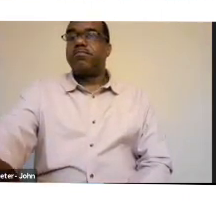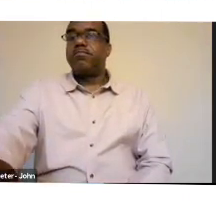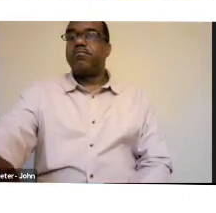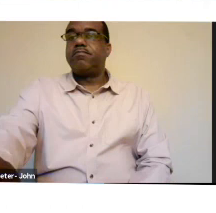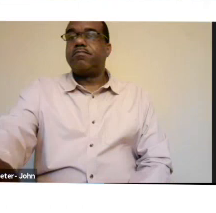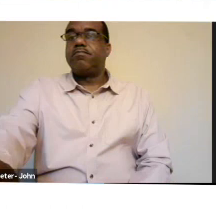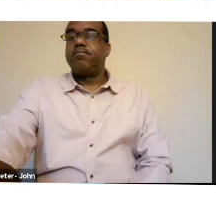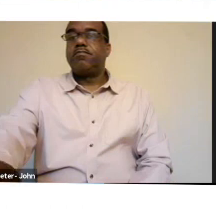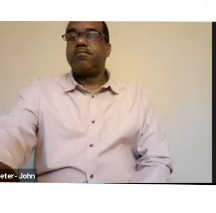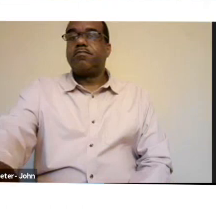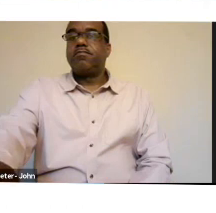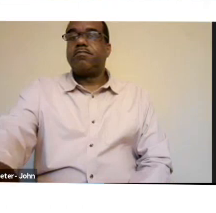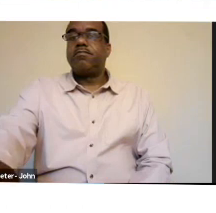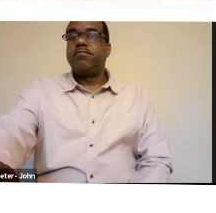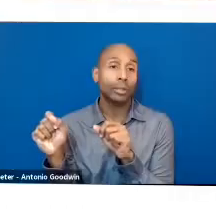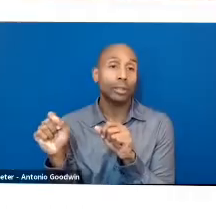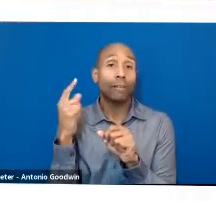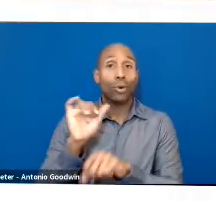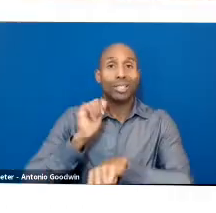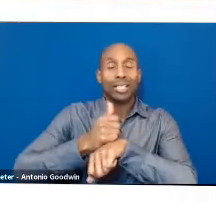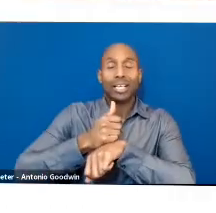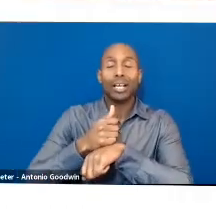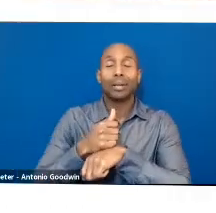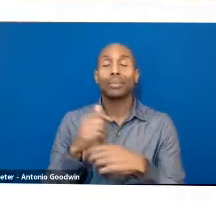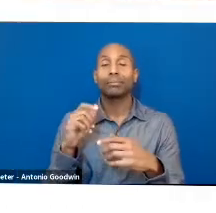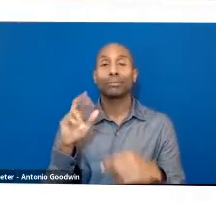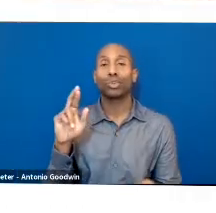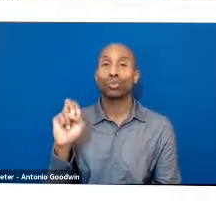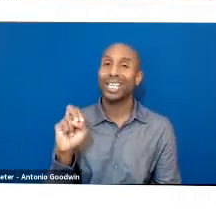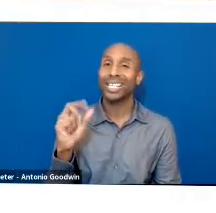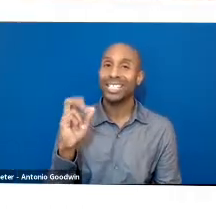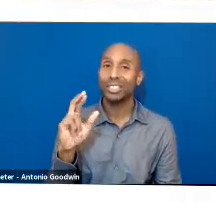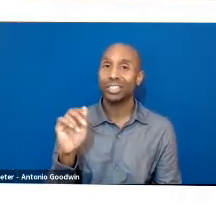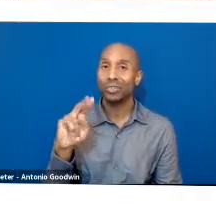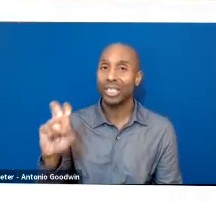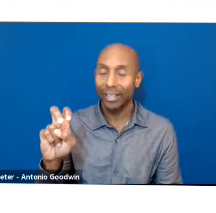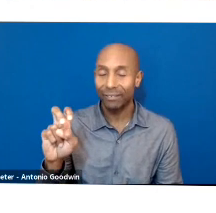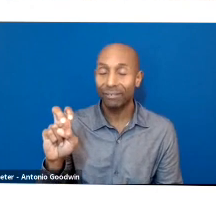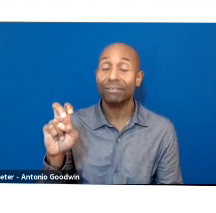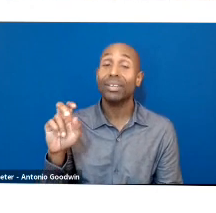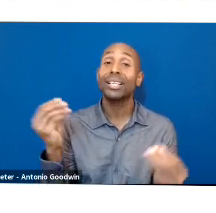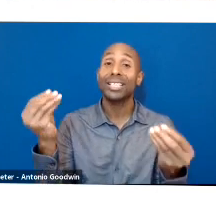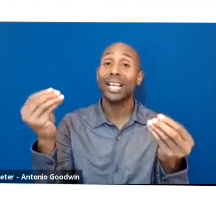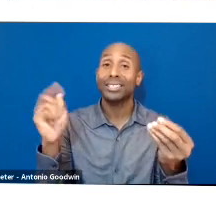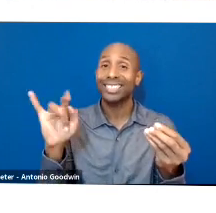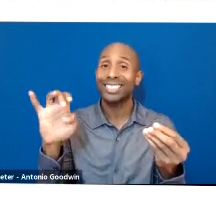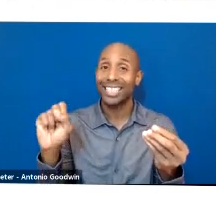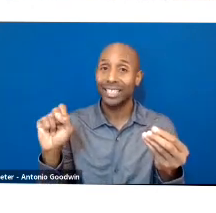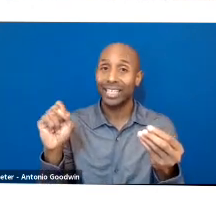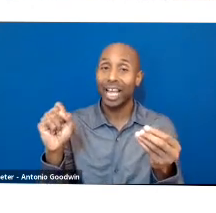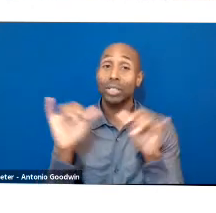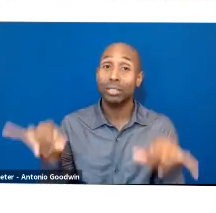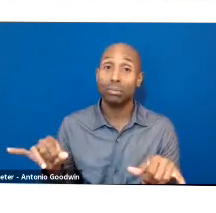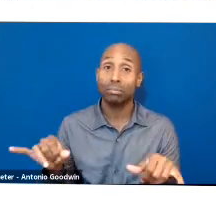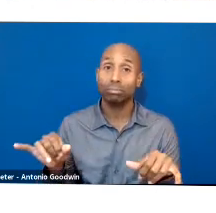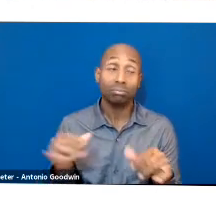systems that are happening now and that are growing and that we can all participate in from the seed, the cotton